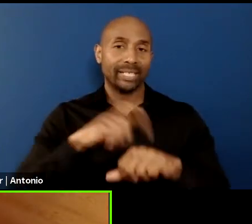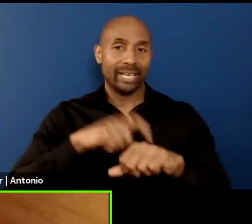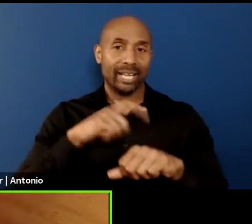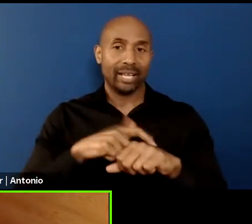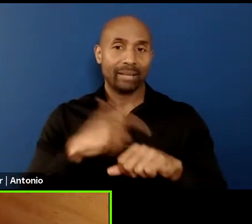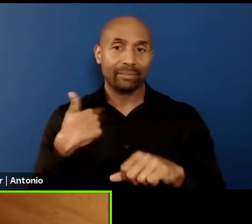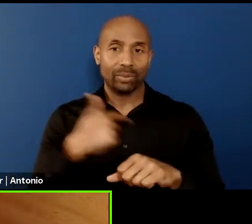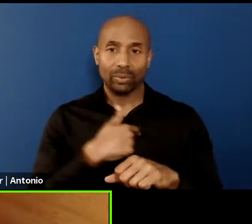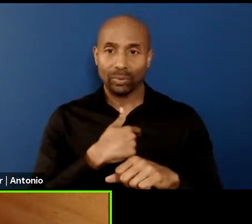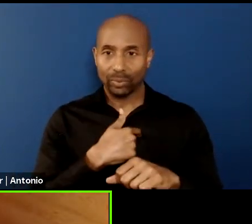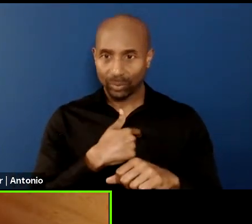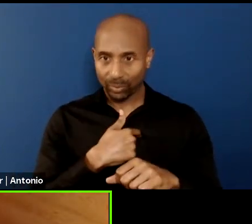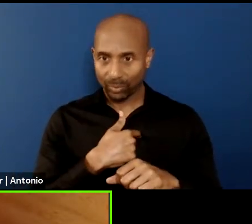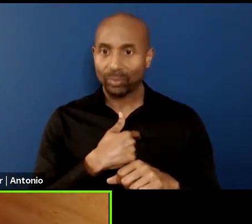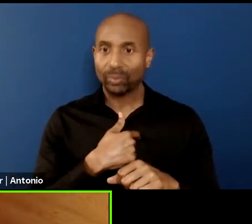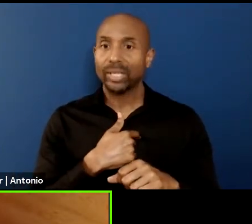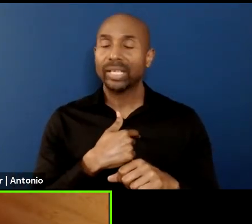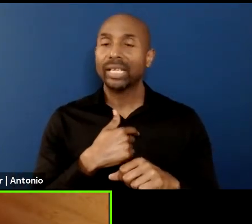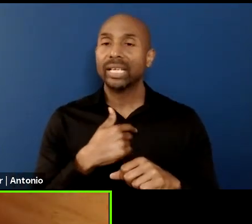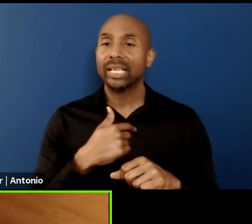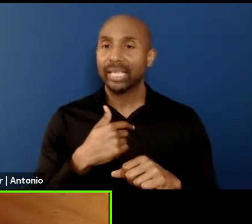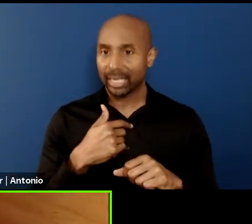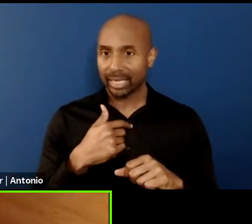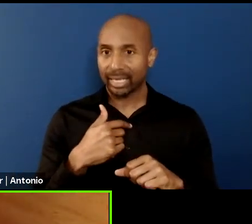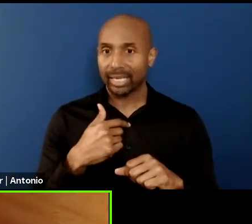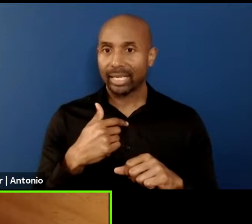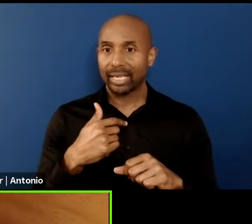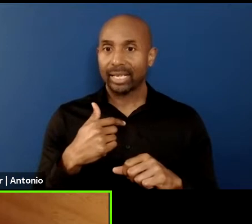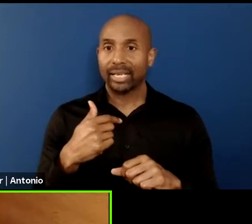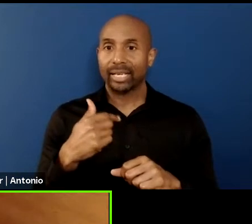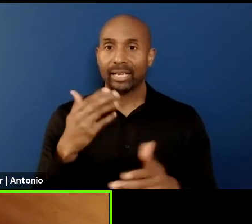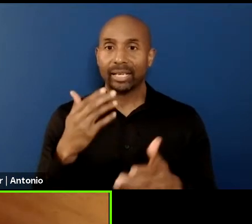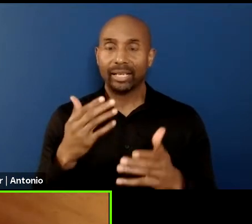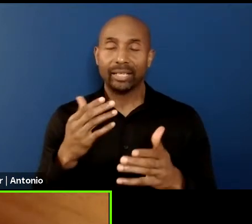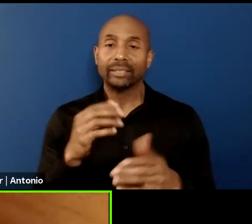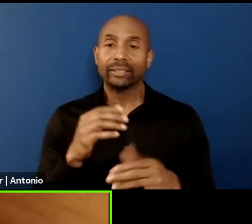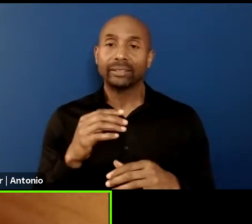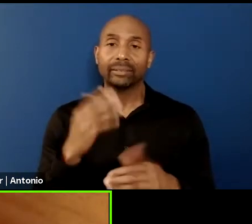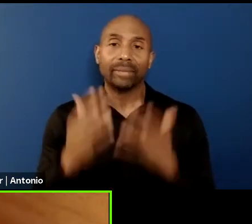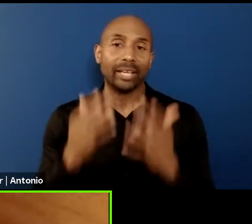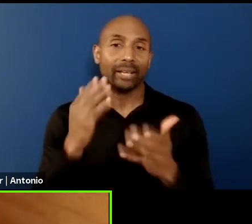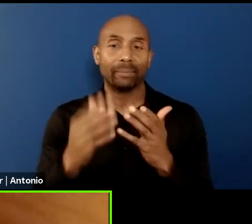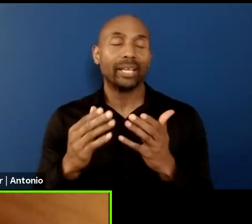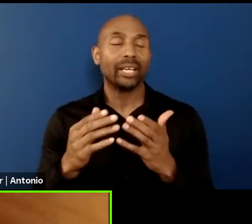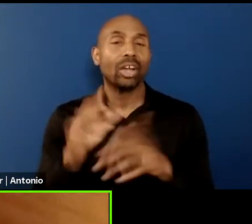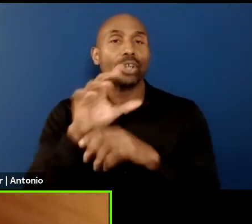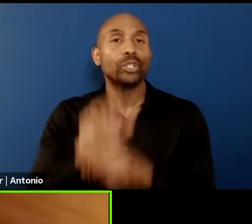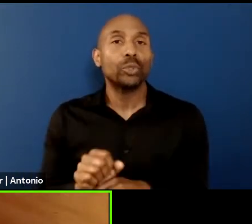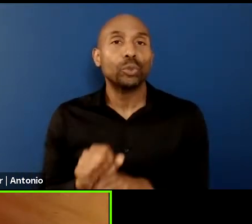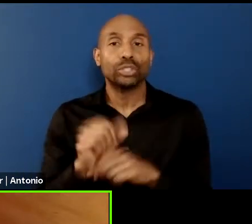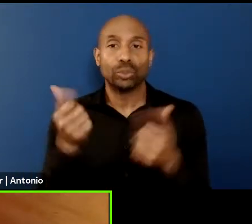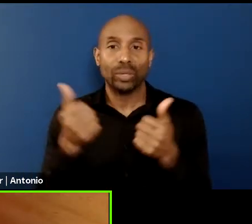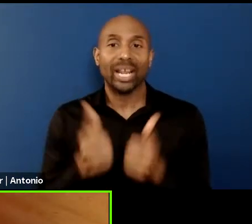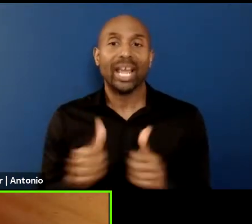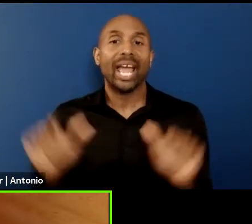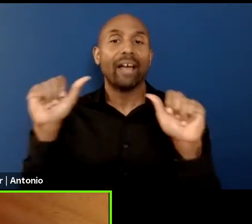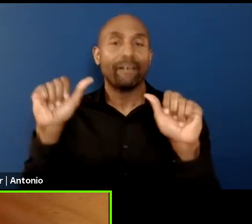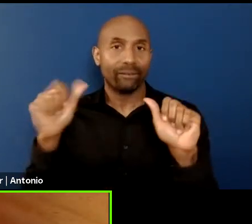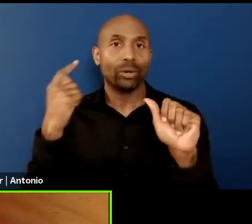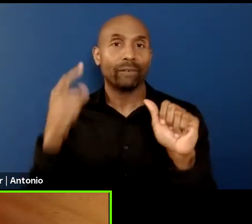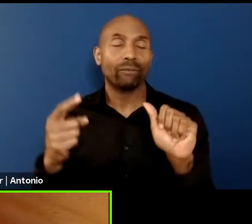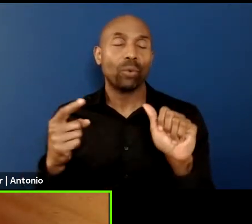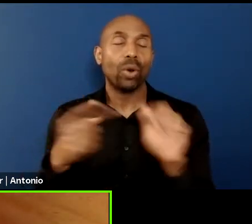efforts for doing exhibitions that last for a month and then if we're lucky two months and if we're very lucky like a little bit longer,